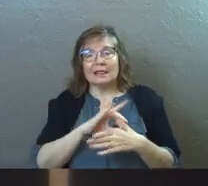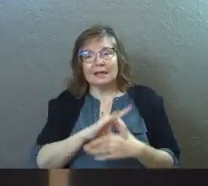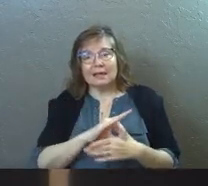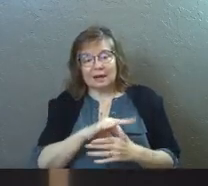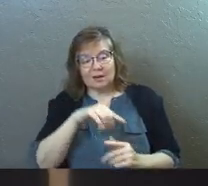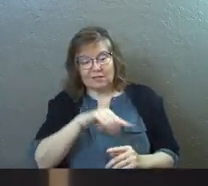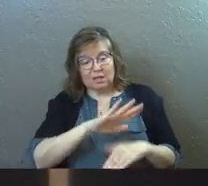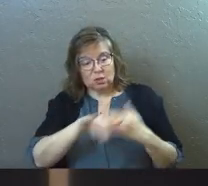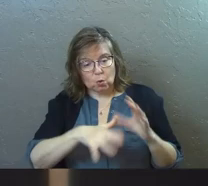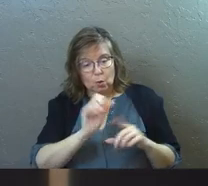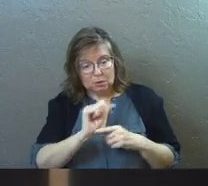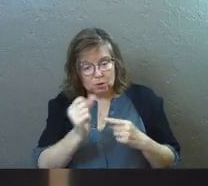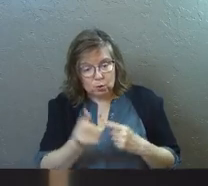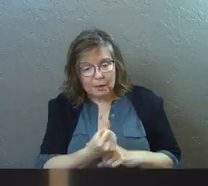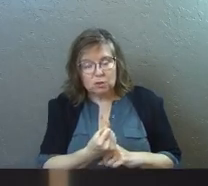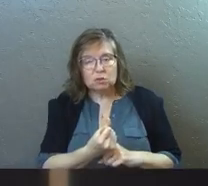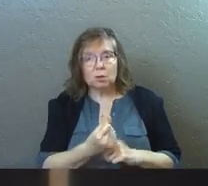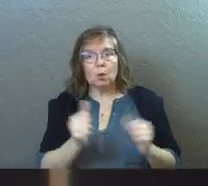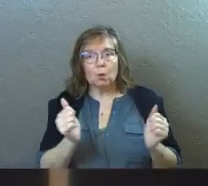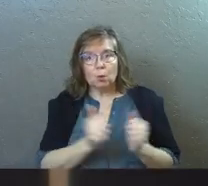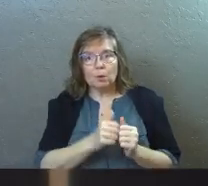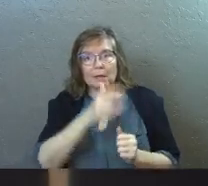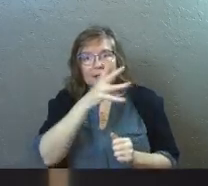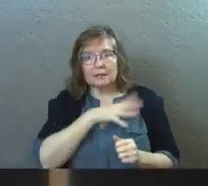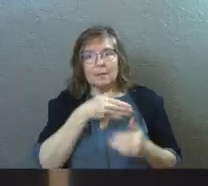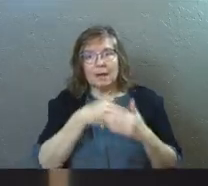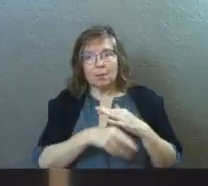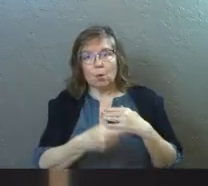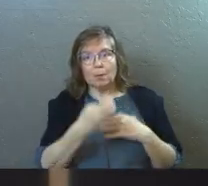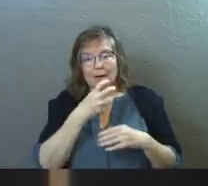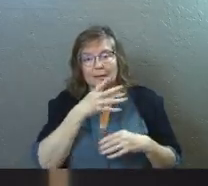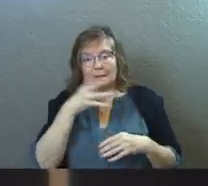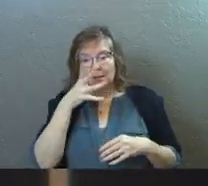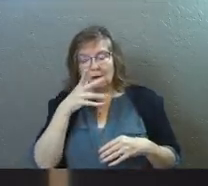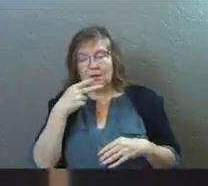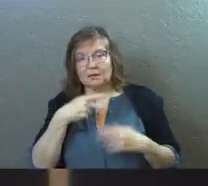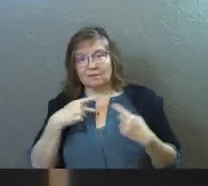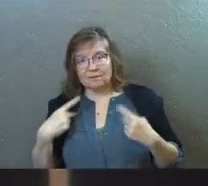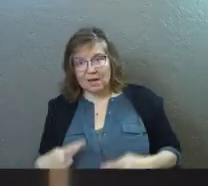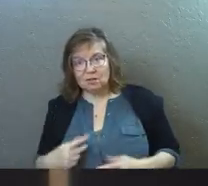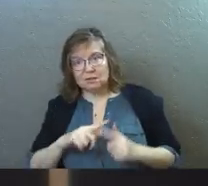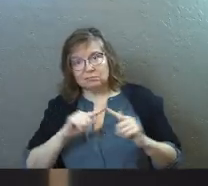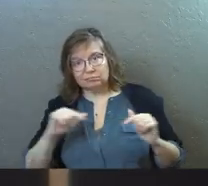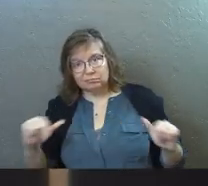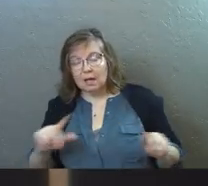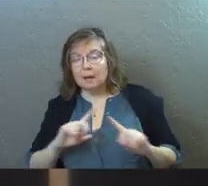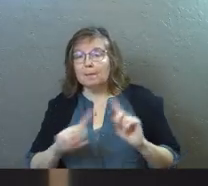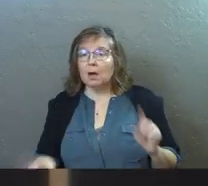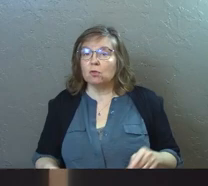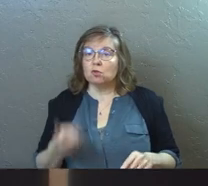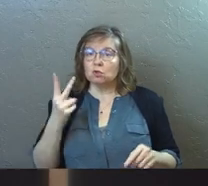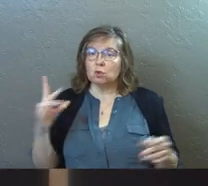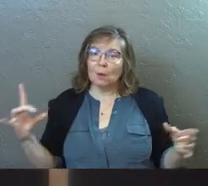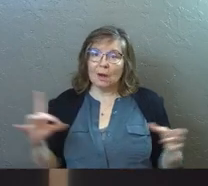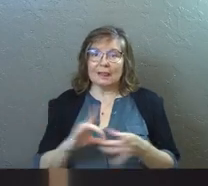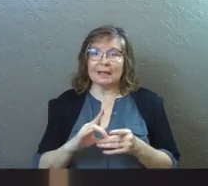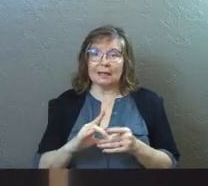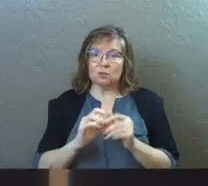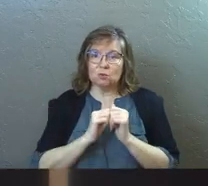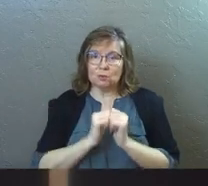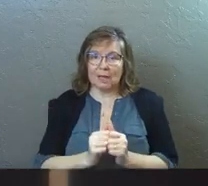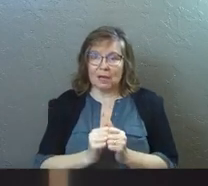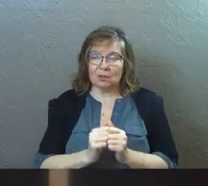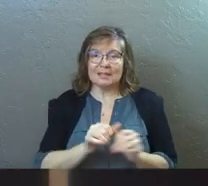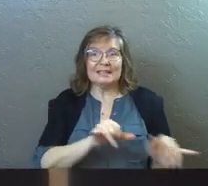context of this whole situation with this man born blind and his parents and the Pharisees and all that kind of stuff. But the two are linked together.